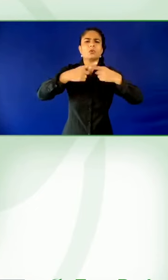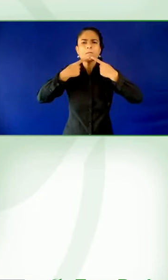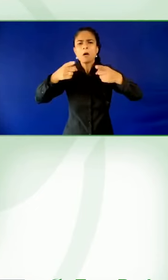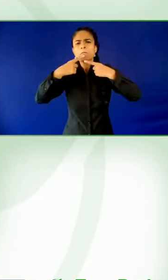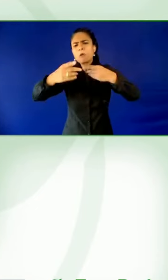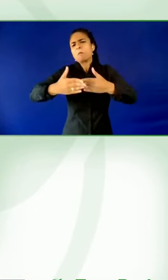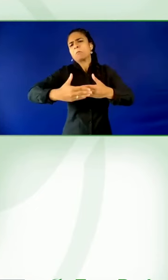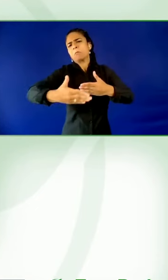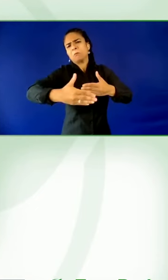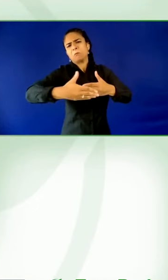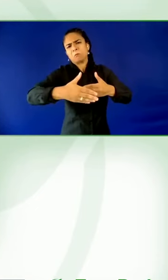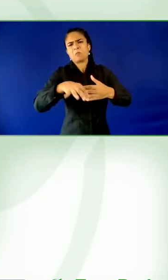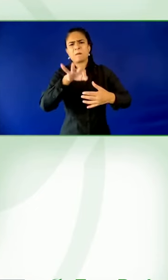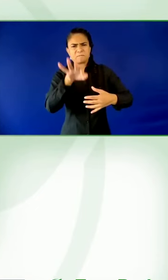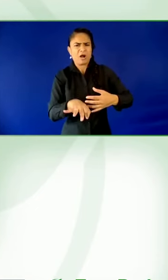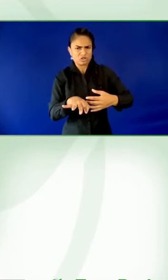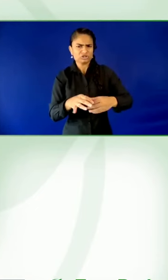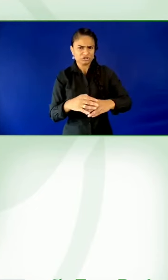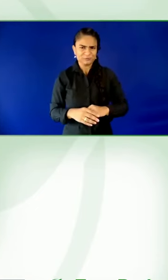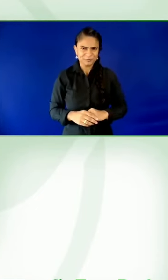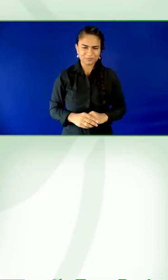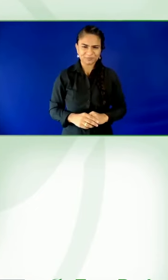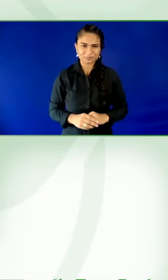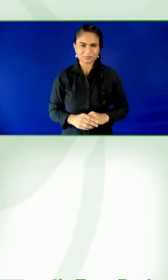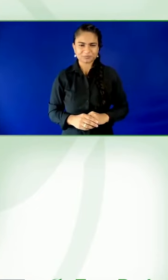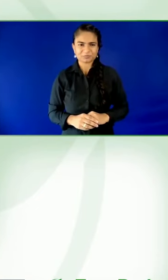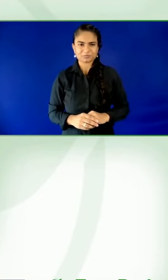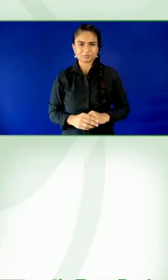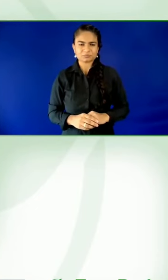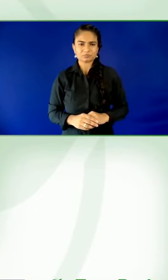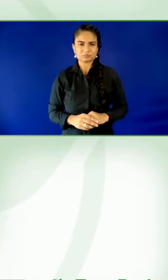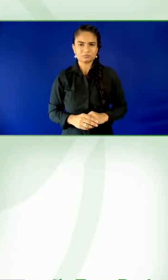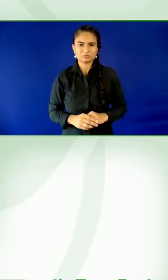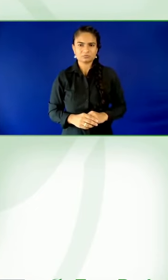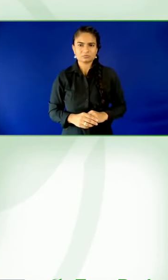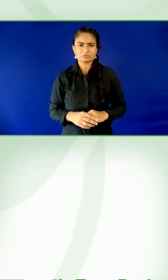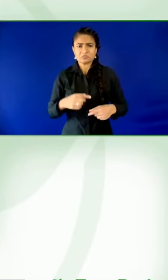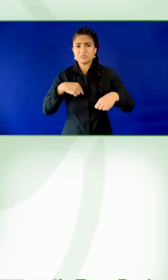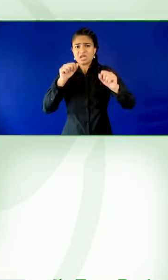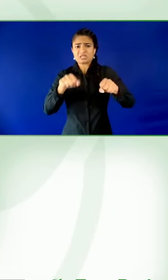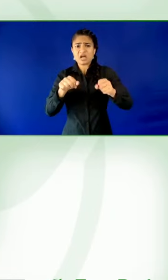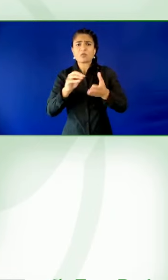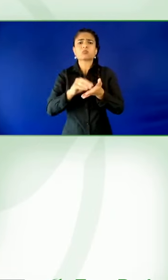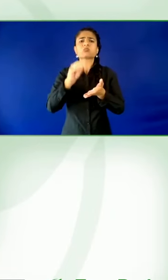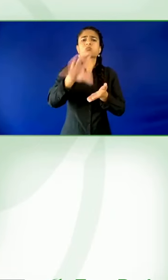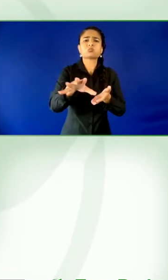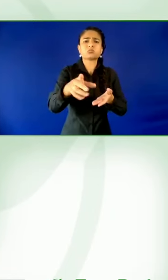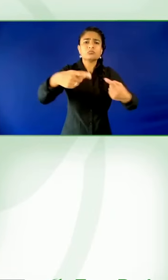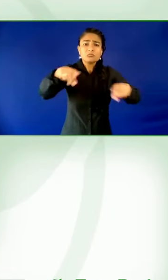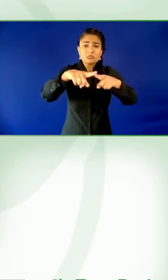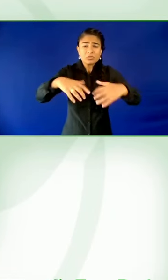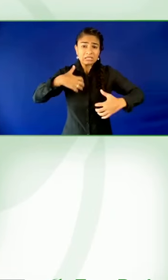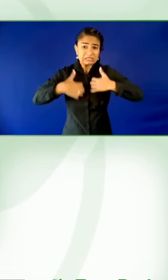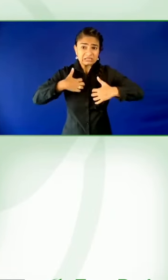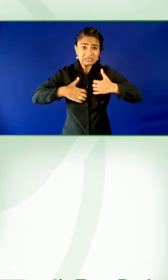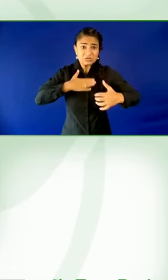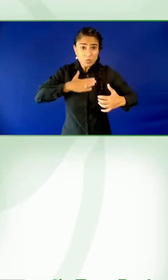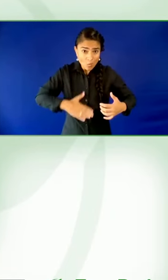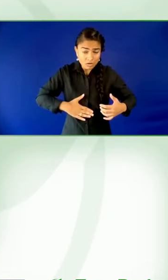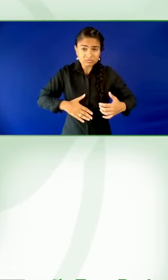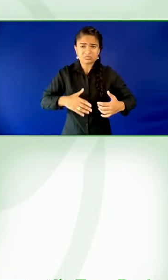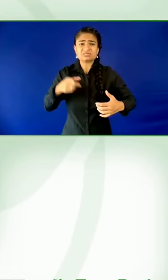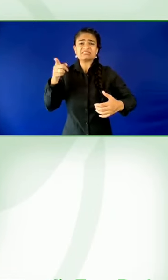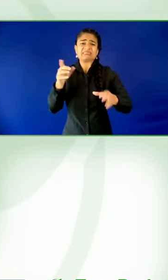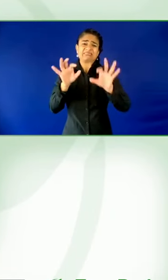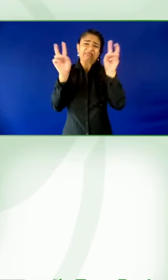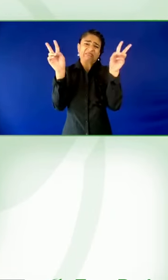interested. It will be in Russian anyway, but there'll be just practical cases. Well, OK,